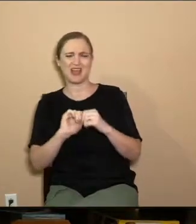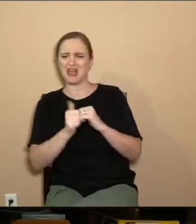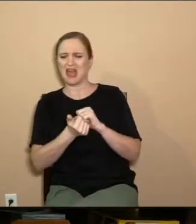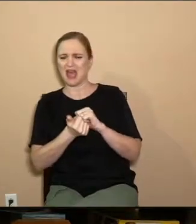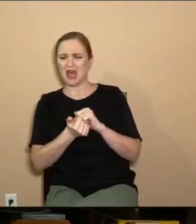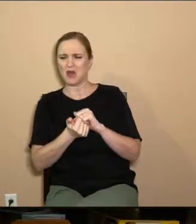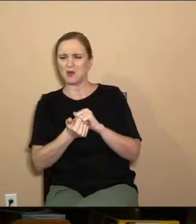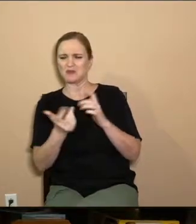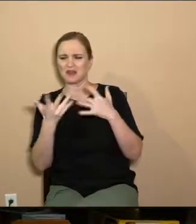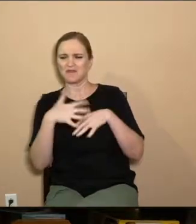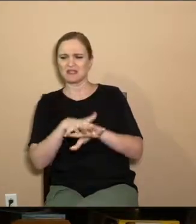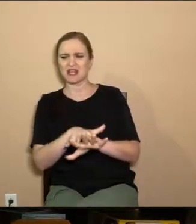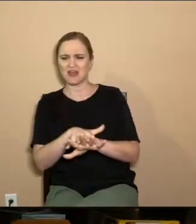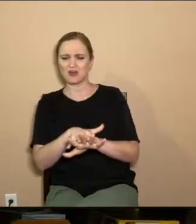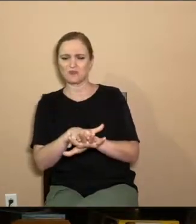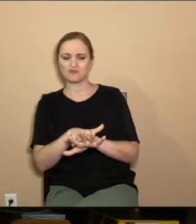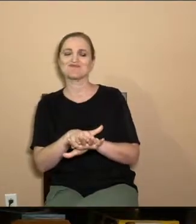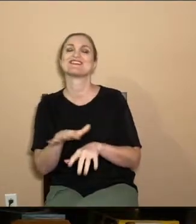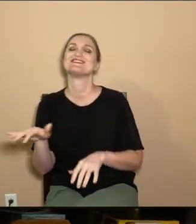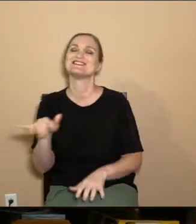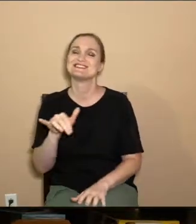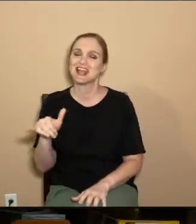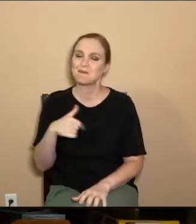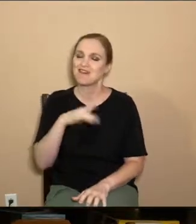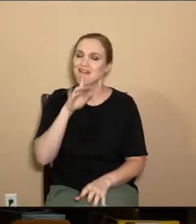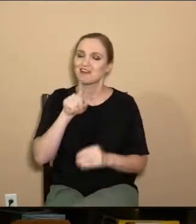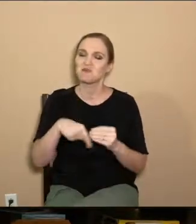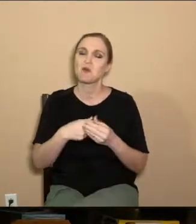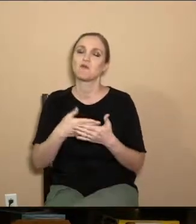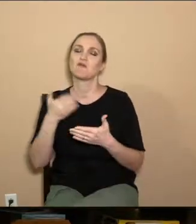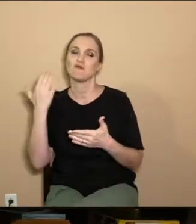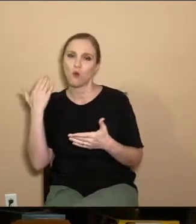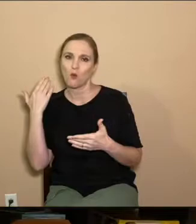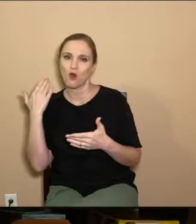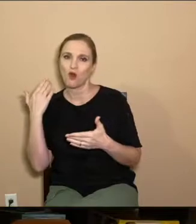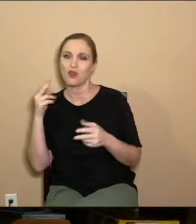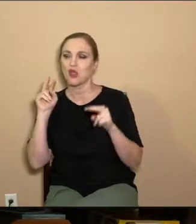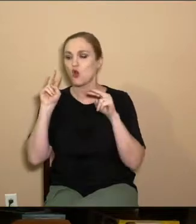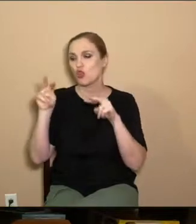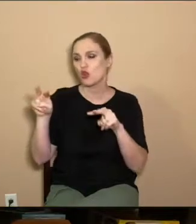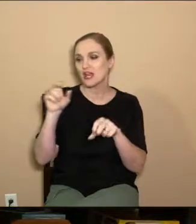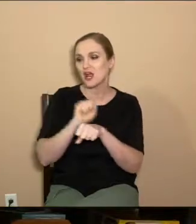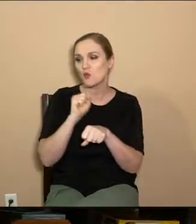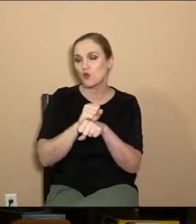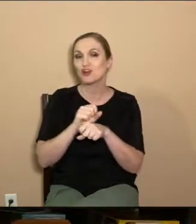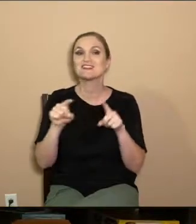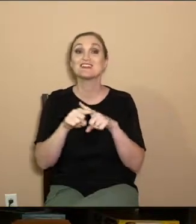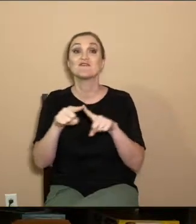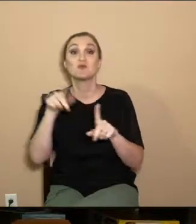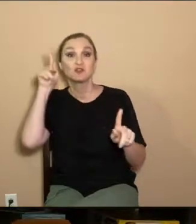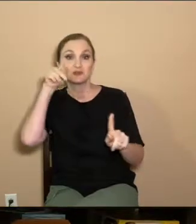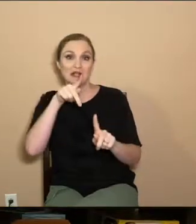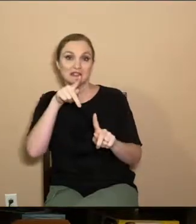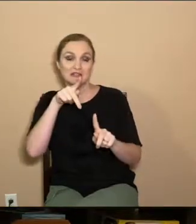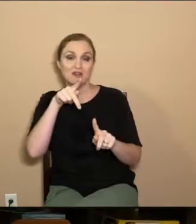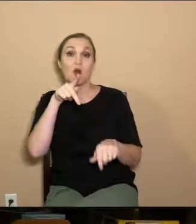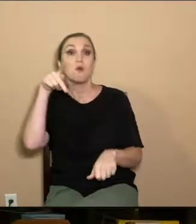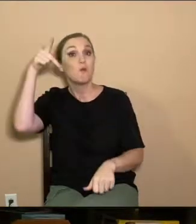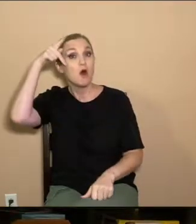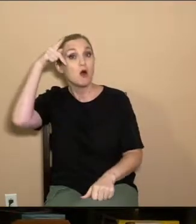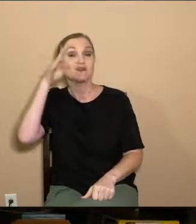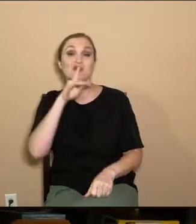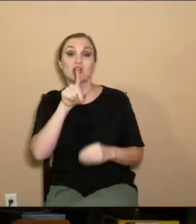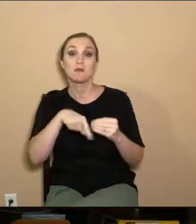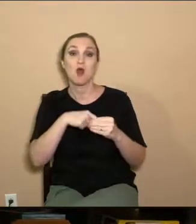fit together? And it's the same as what I talked about before. They're looking at works from different perspectives. Paul was talking